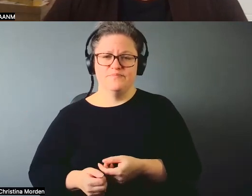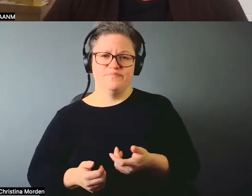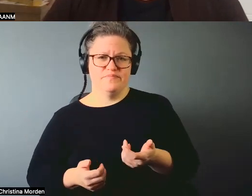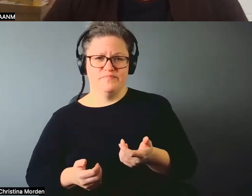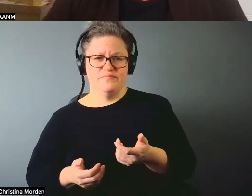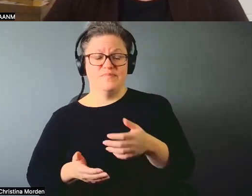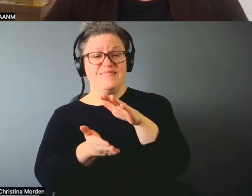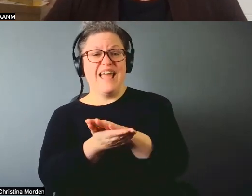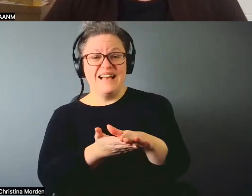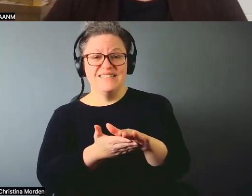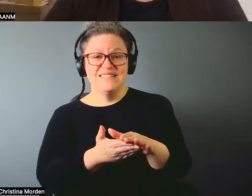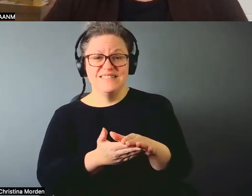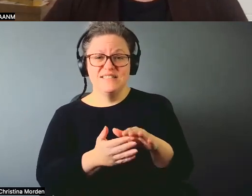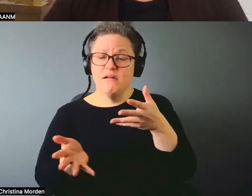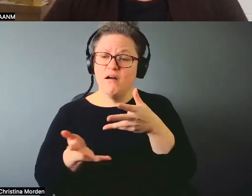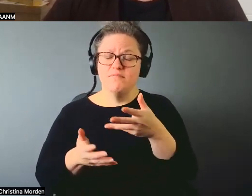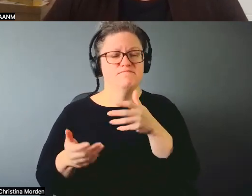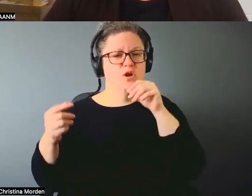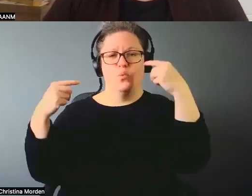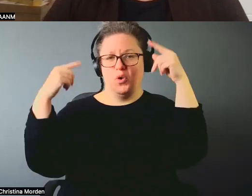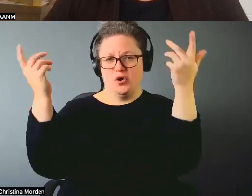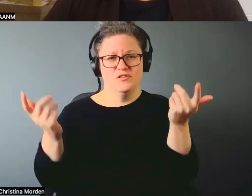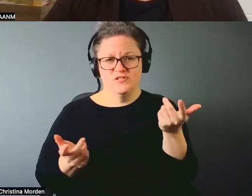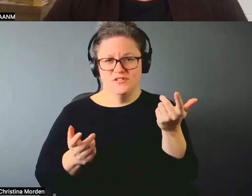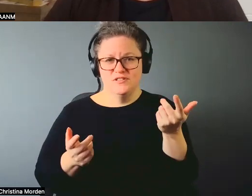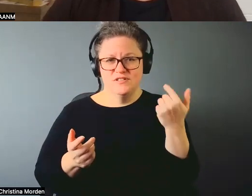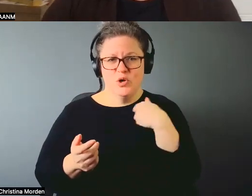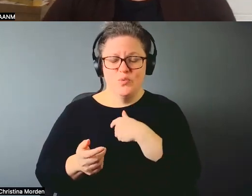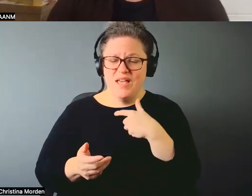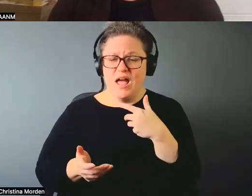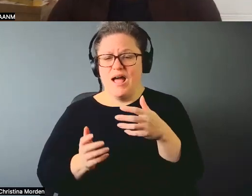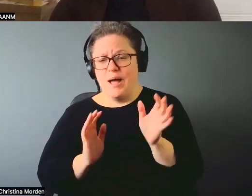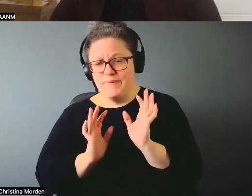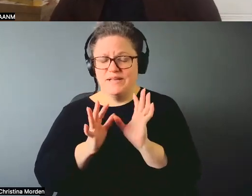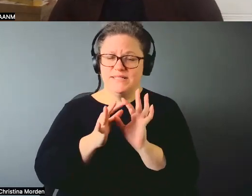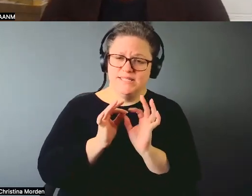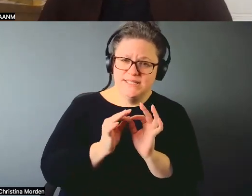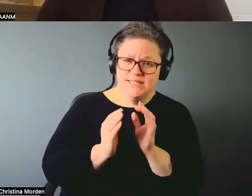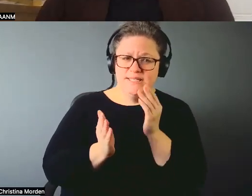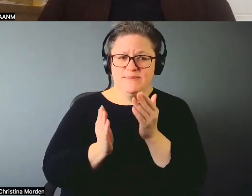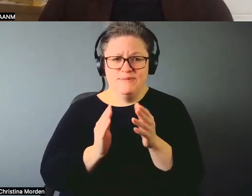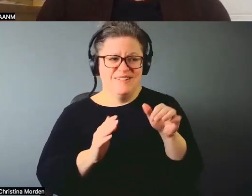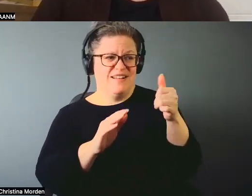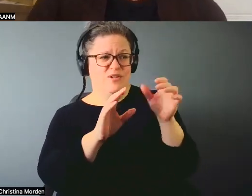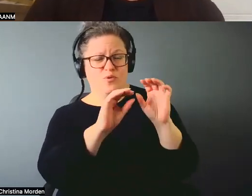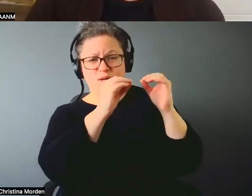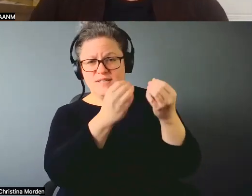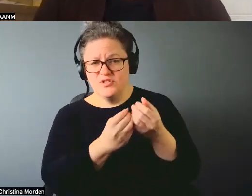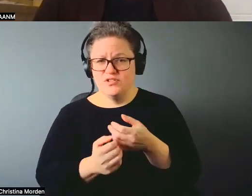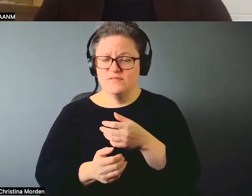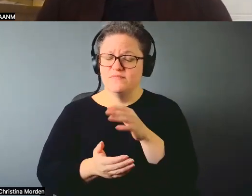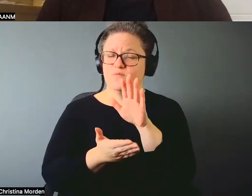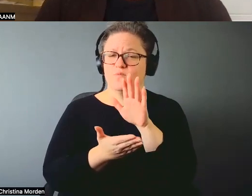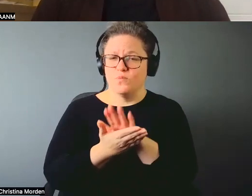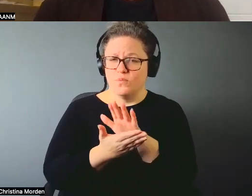nice hasn't worked. We were always like tiptoeing around what other organizations or schools or,